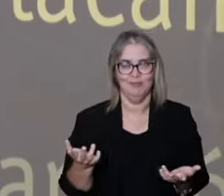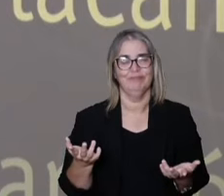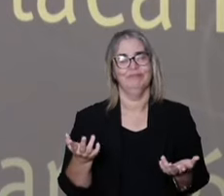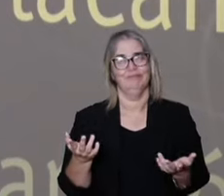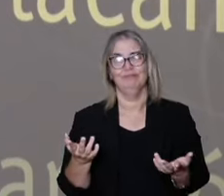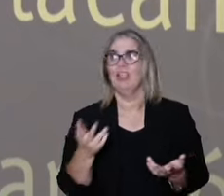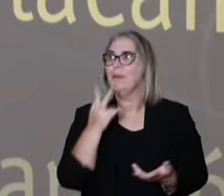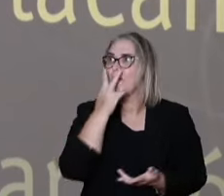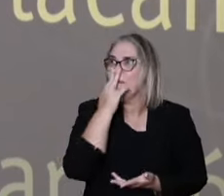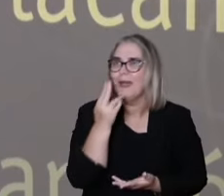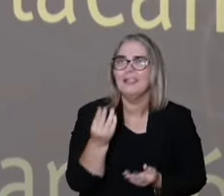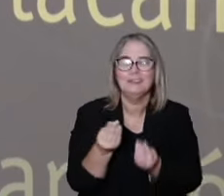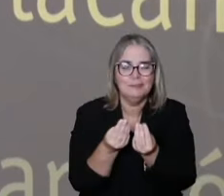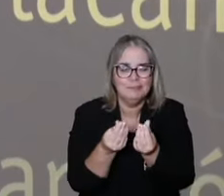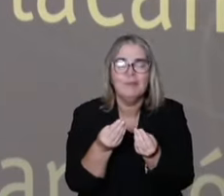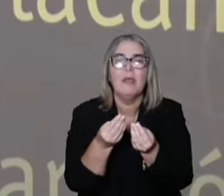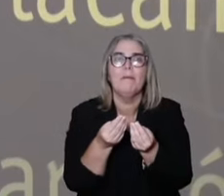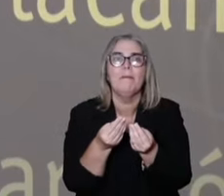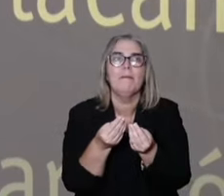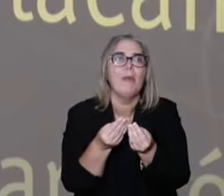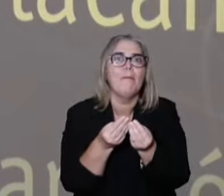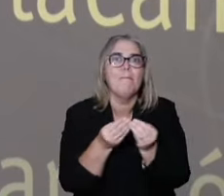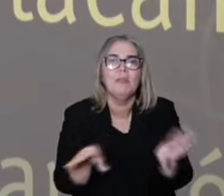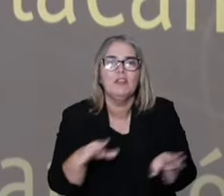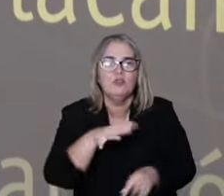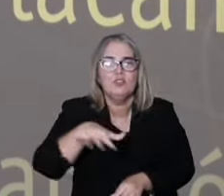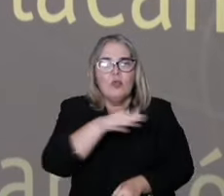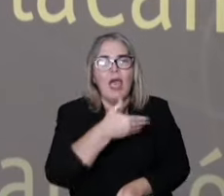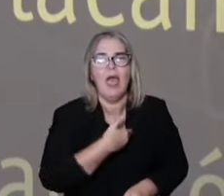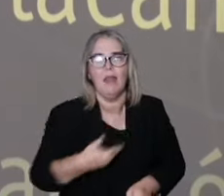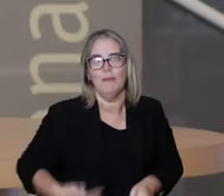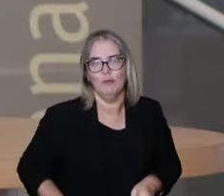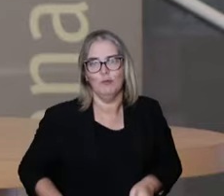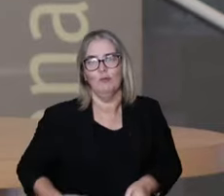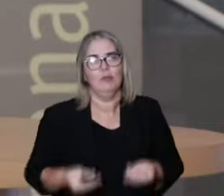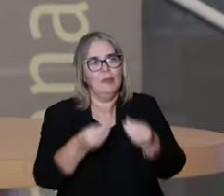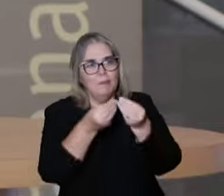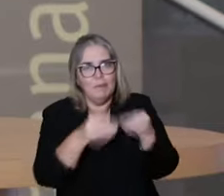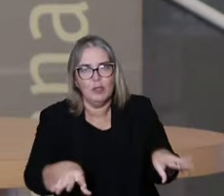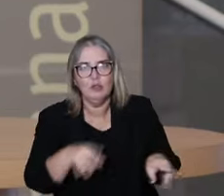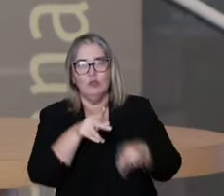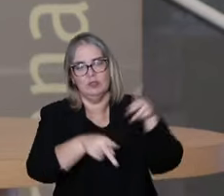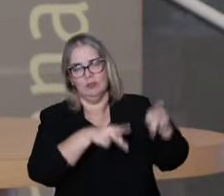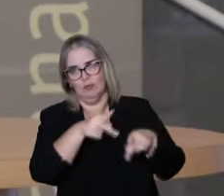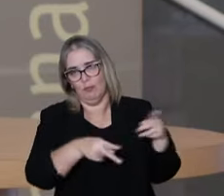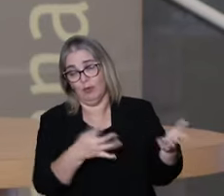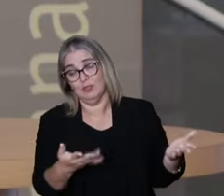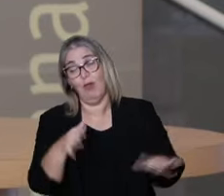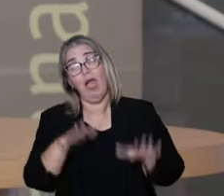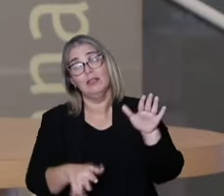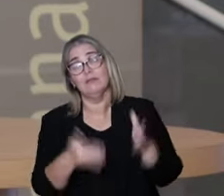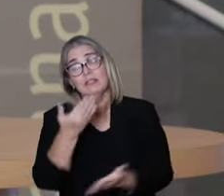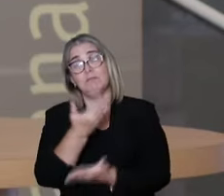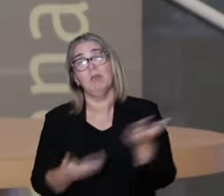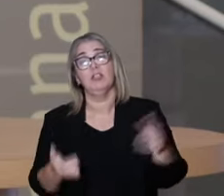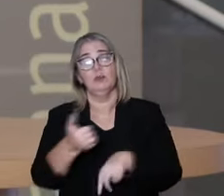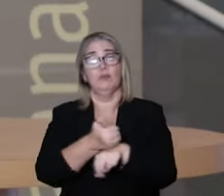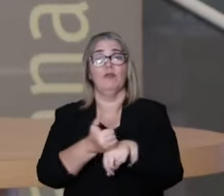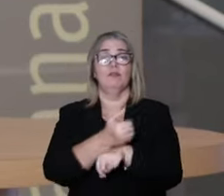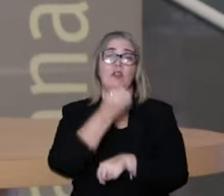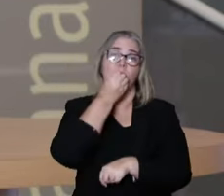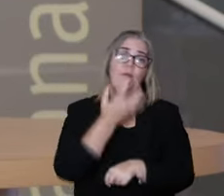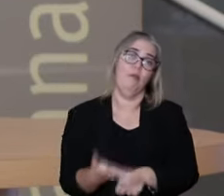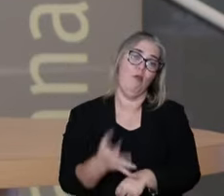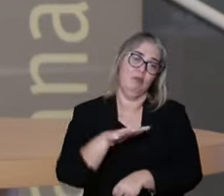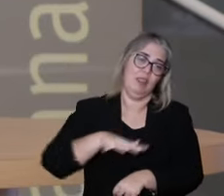interests. And it's a certain kind of fragility to defend the public interest and criteria that are